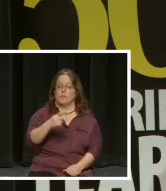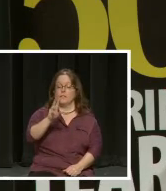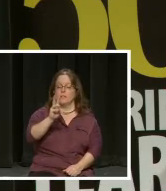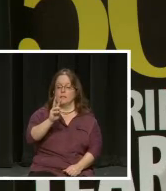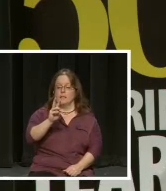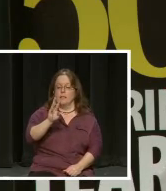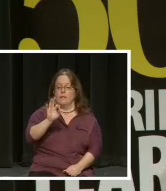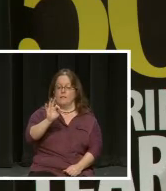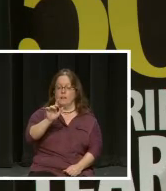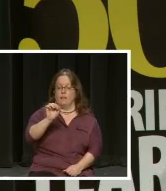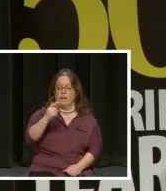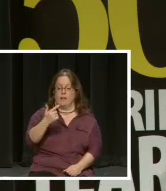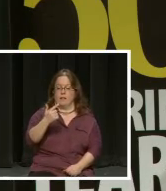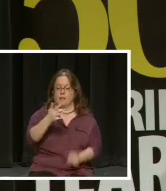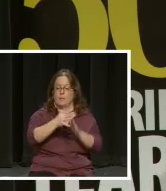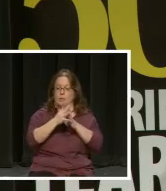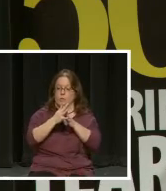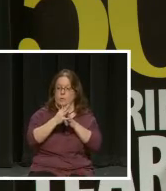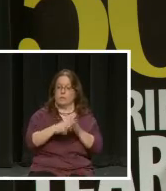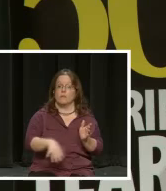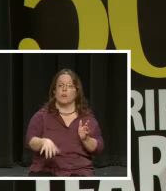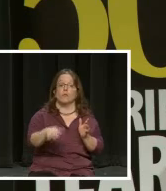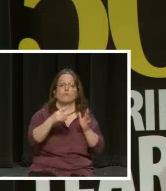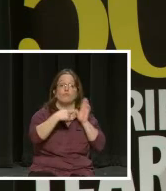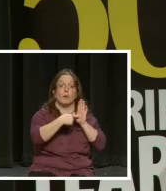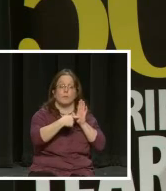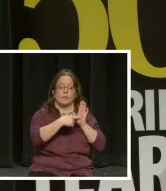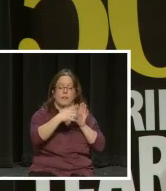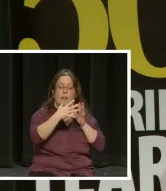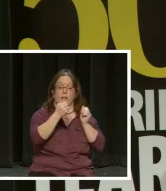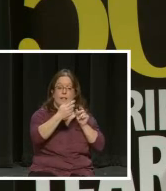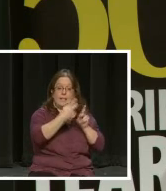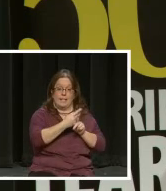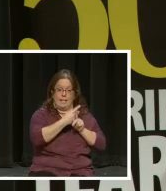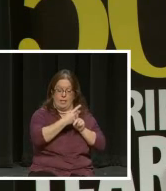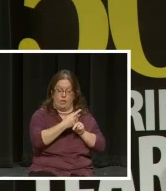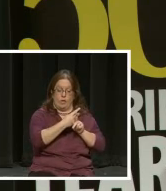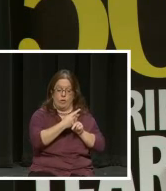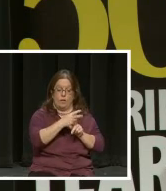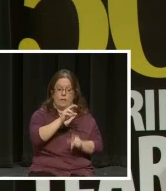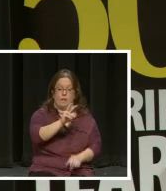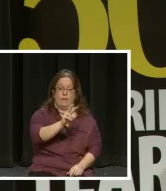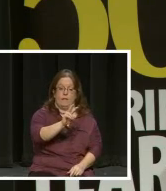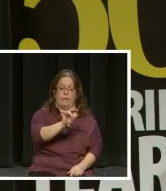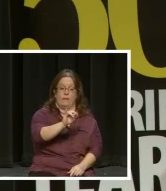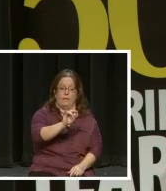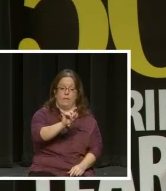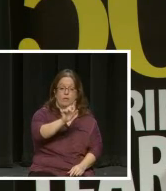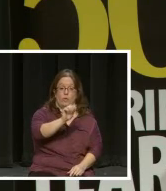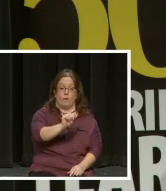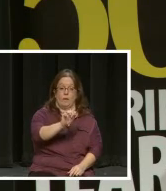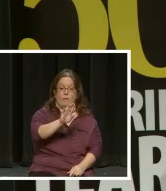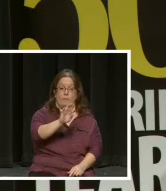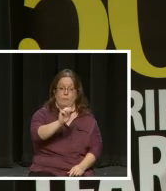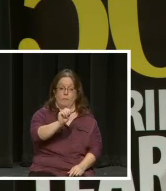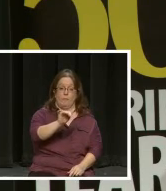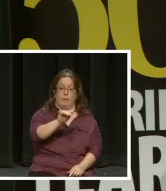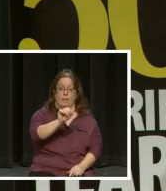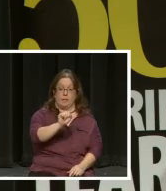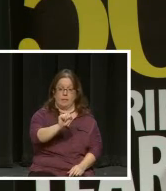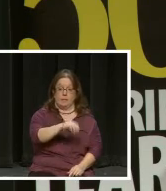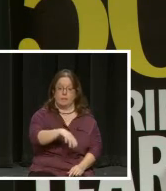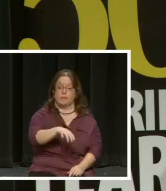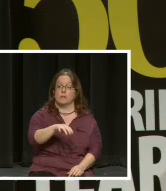Representing the Health Care Area, Victoria Bayliss, who is President and CEO of Anne Arundel Medical Center. And